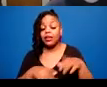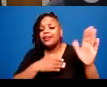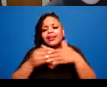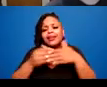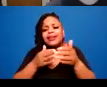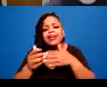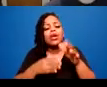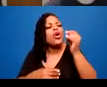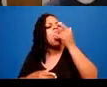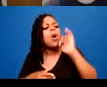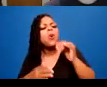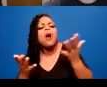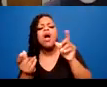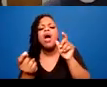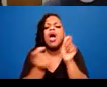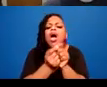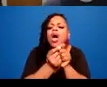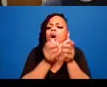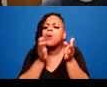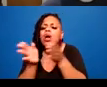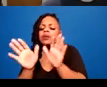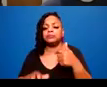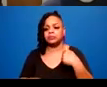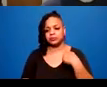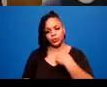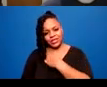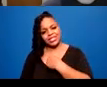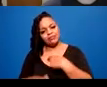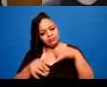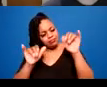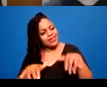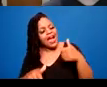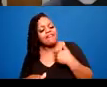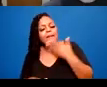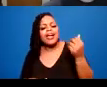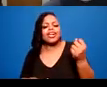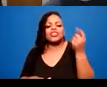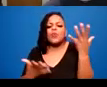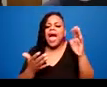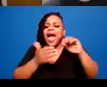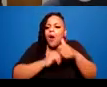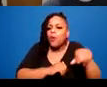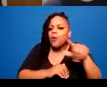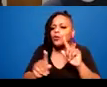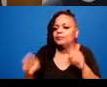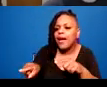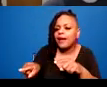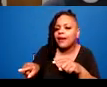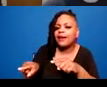people are responding to threat or feeling unsafe in a number of different ways.